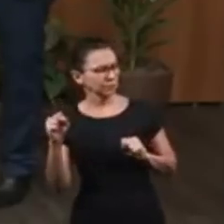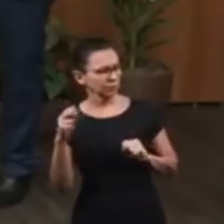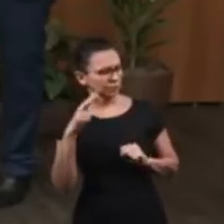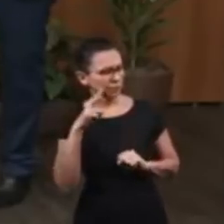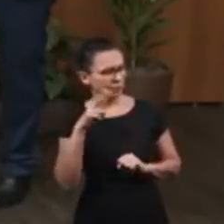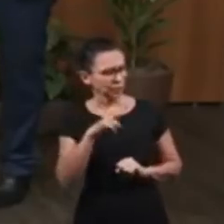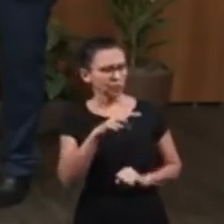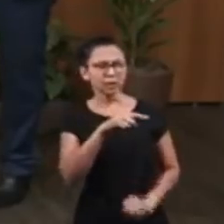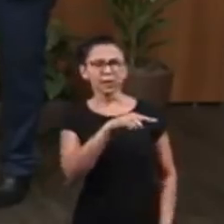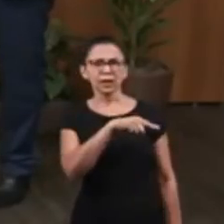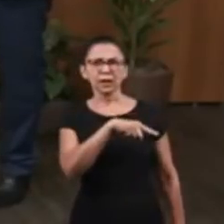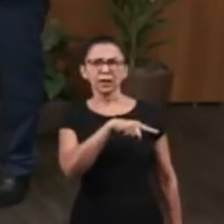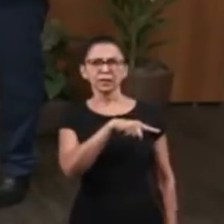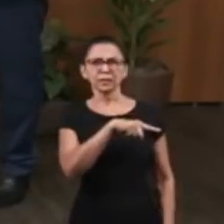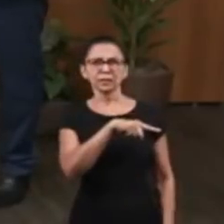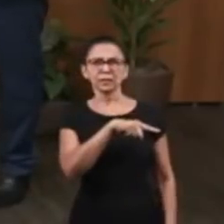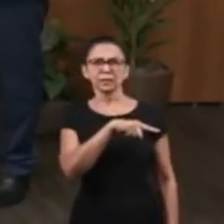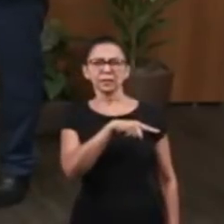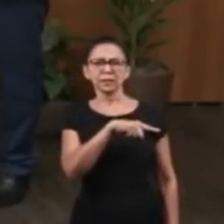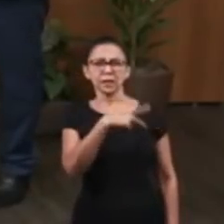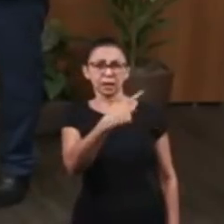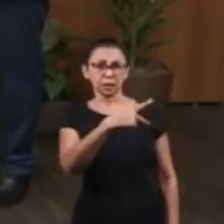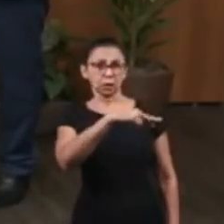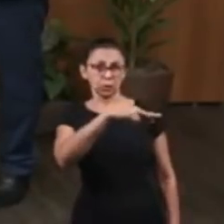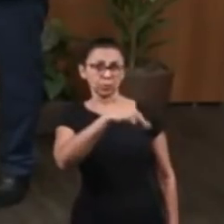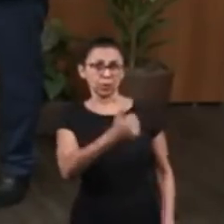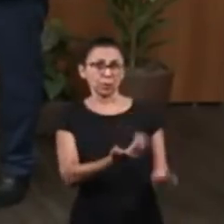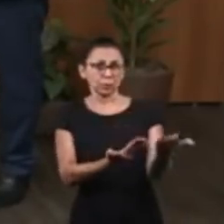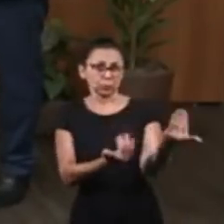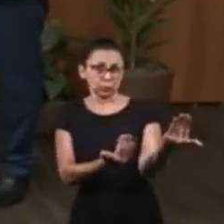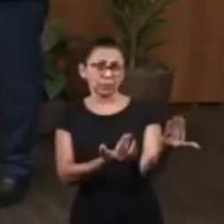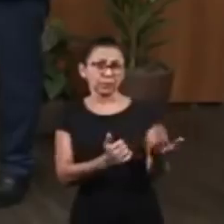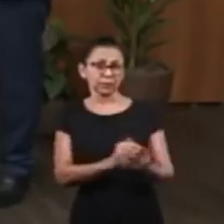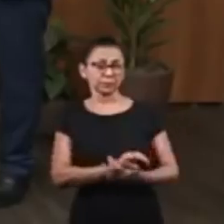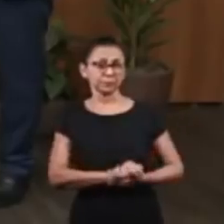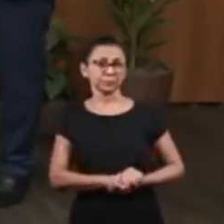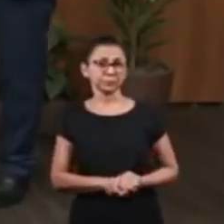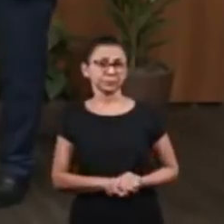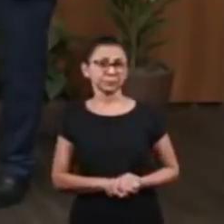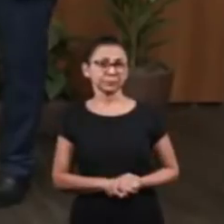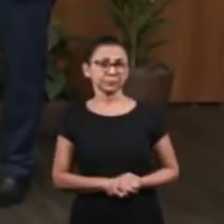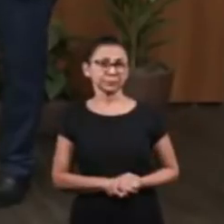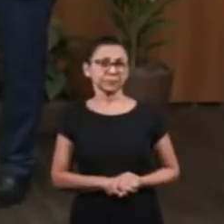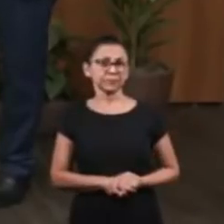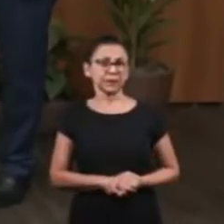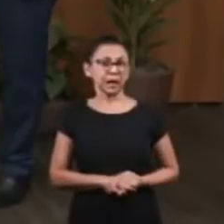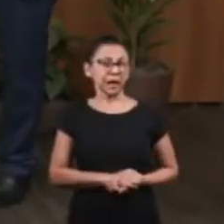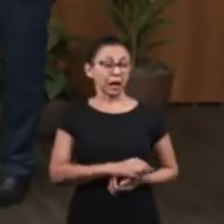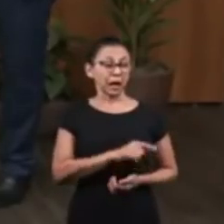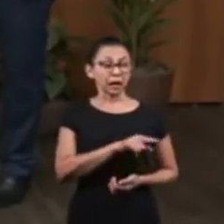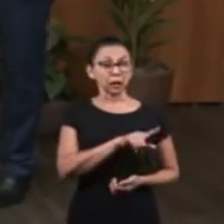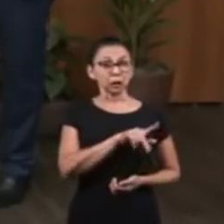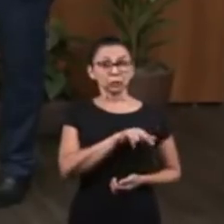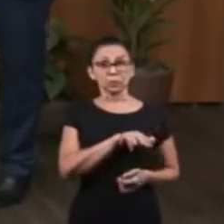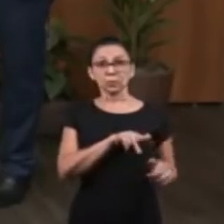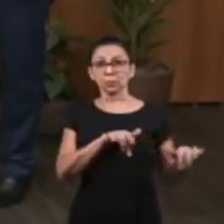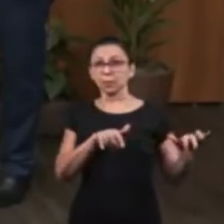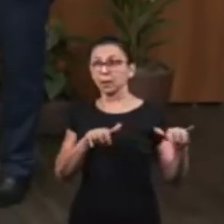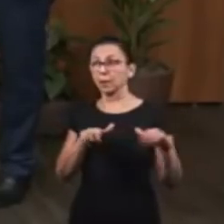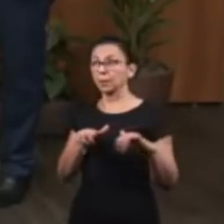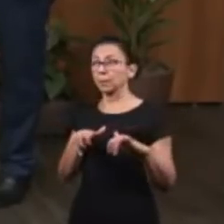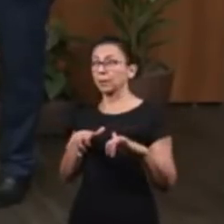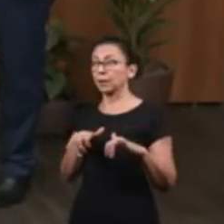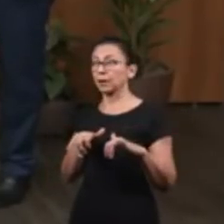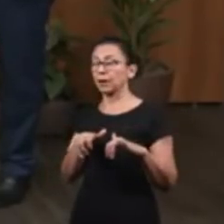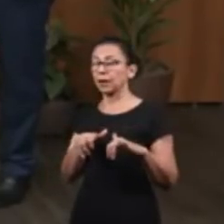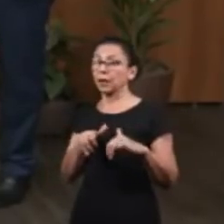brother? He said. Benjamin was his youngest brother. But he asked, Is this your youngest brother? When